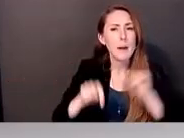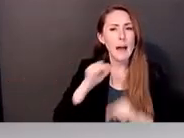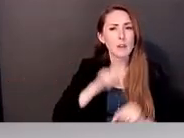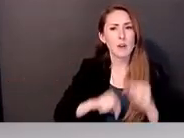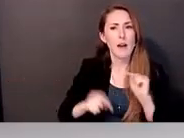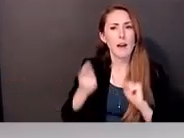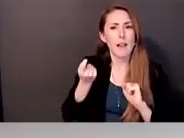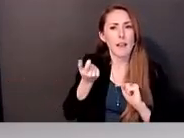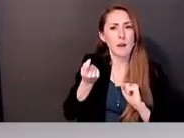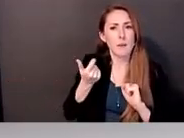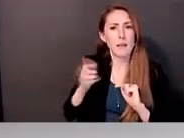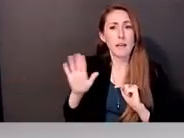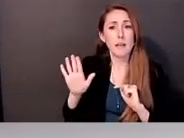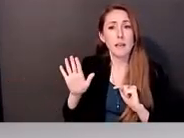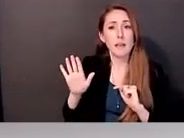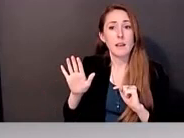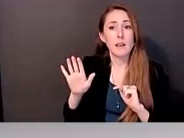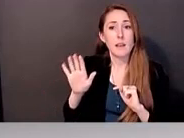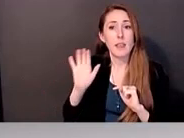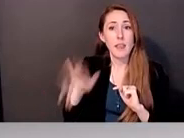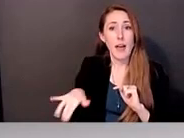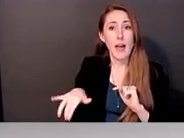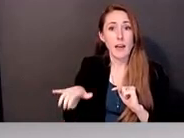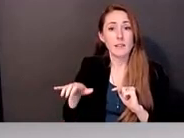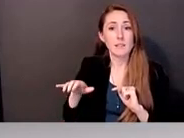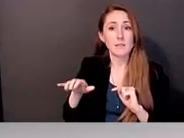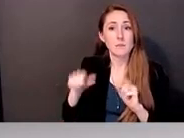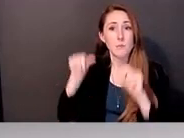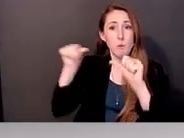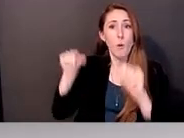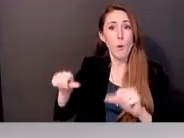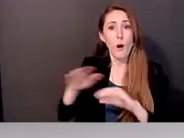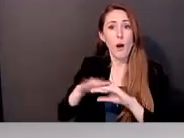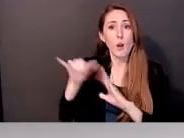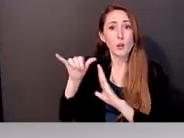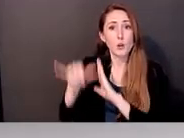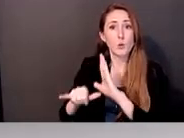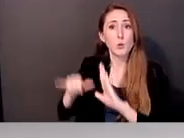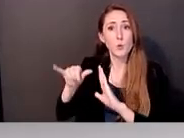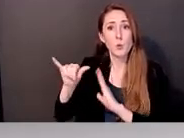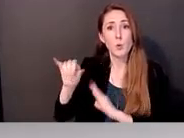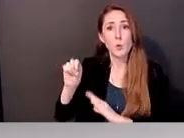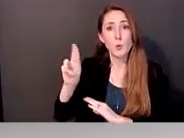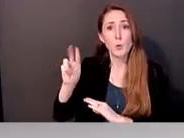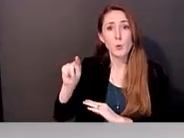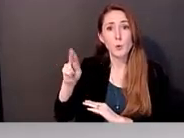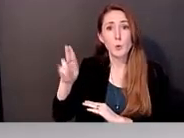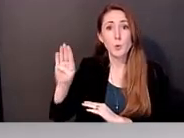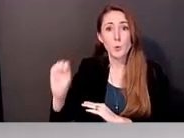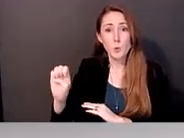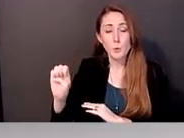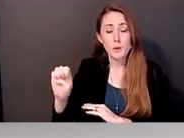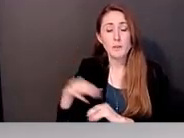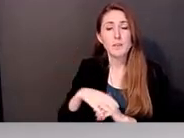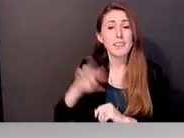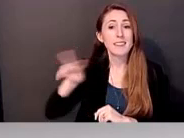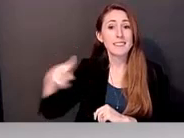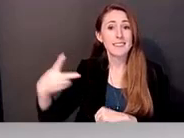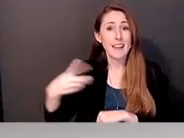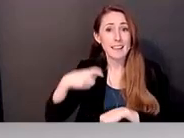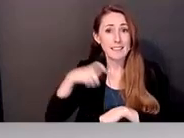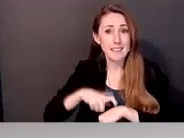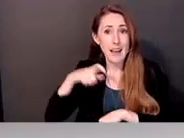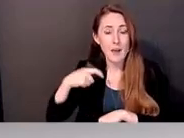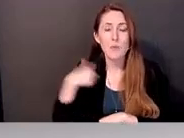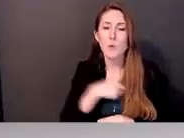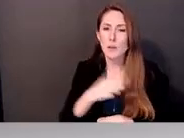that same posting on YouTube, we did see a market increase on the second sharing. There were very